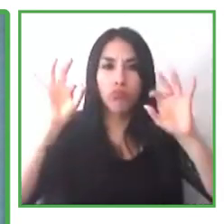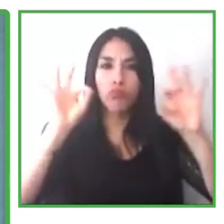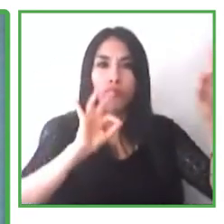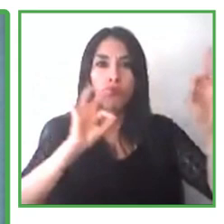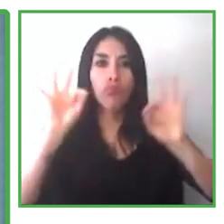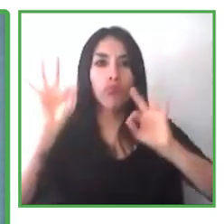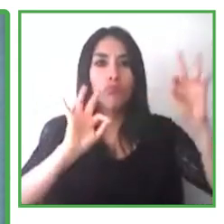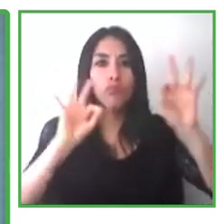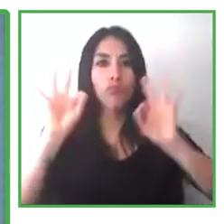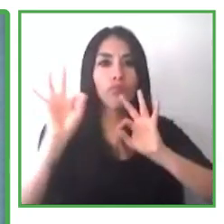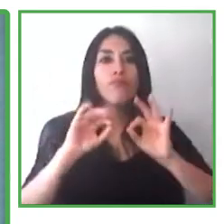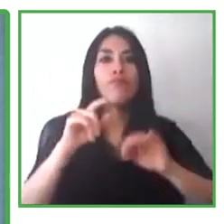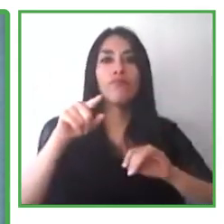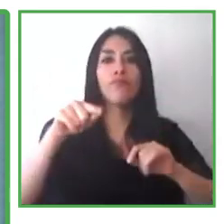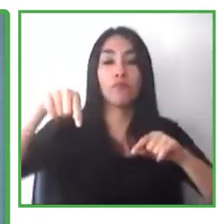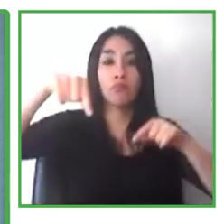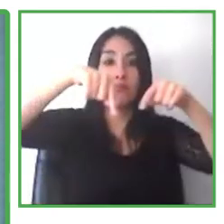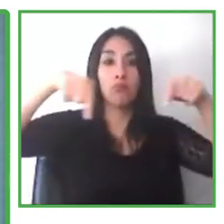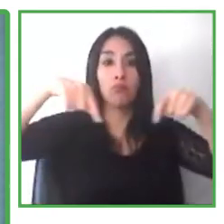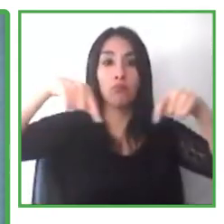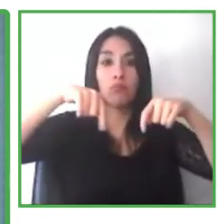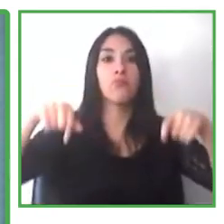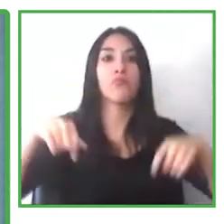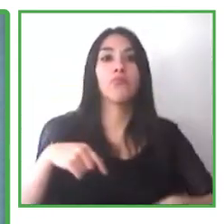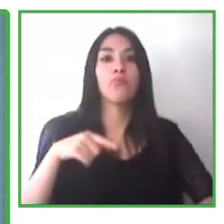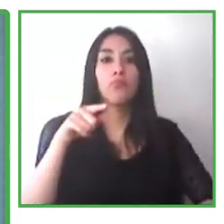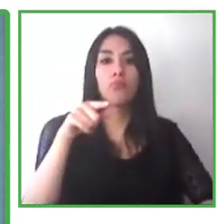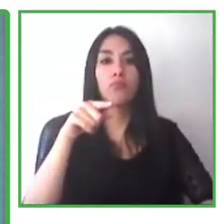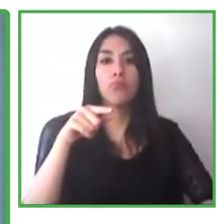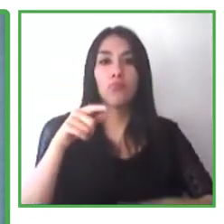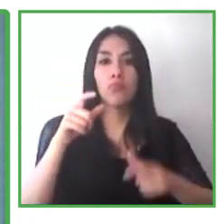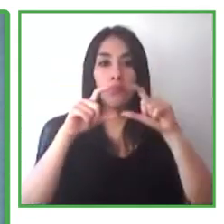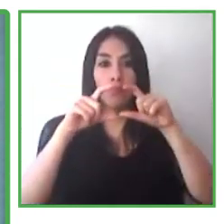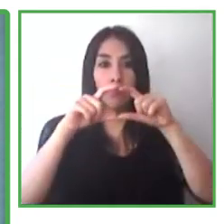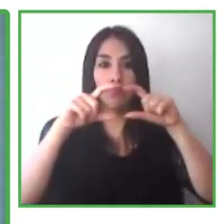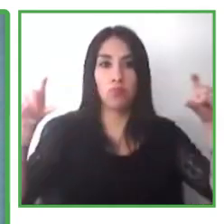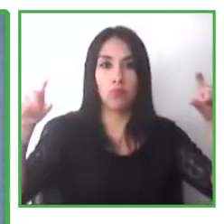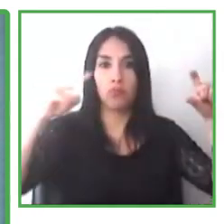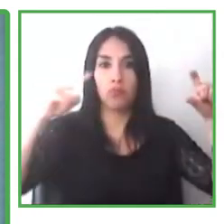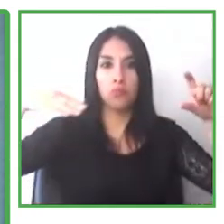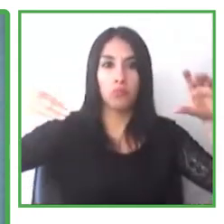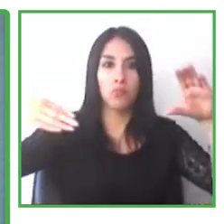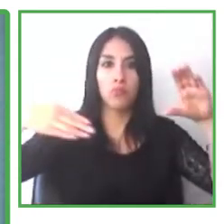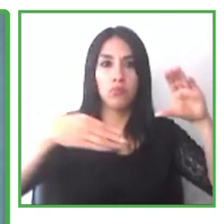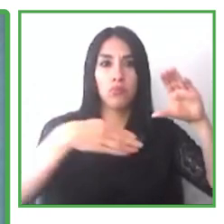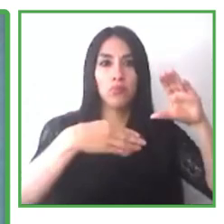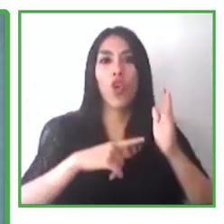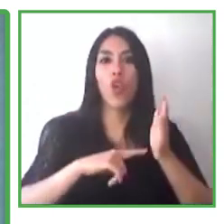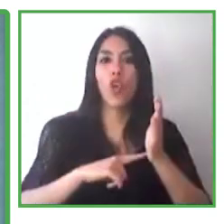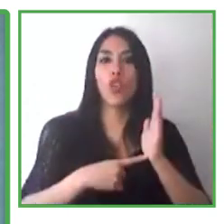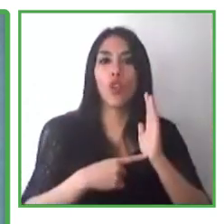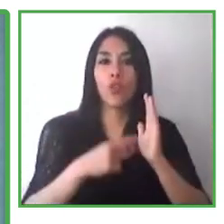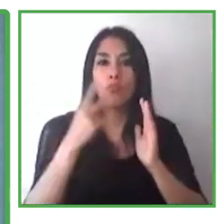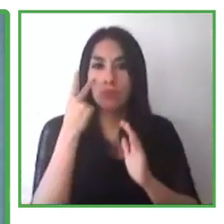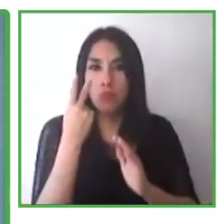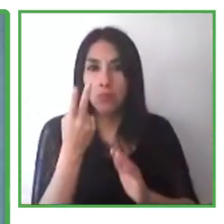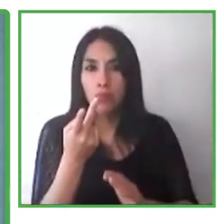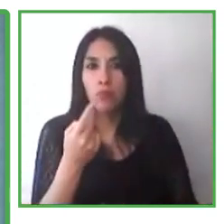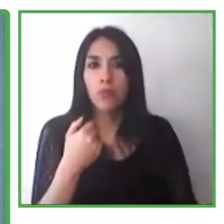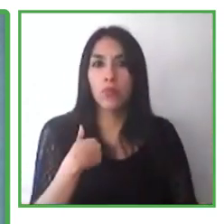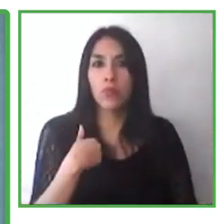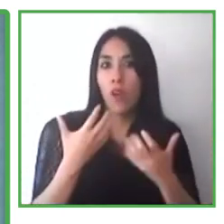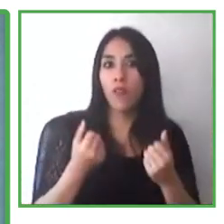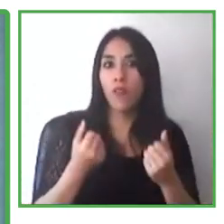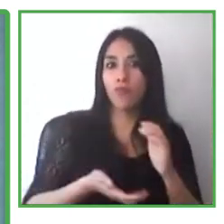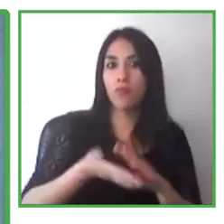consultants with Autism in Service, and our goal is to increase